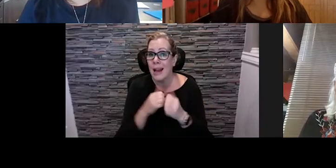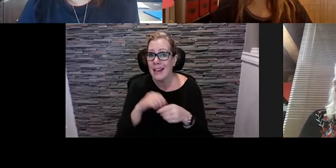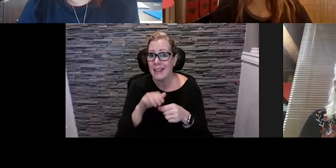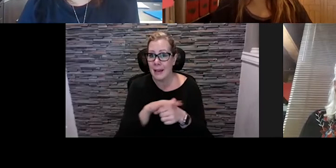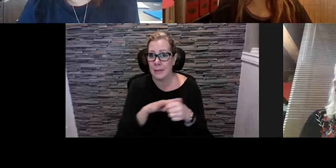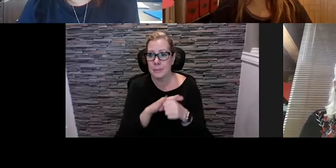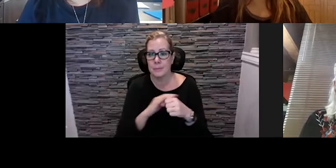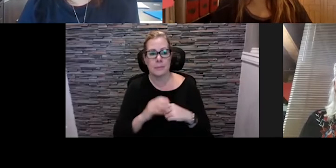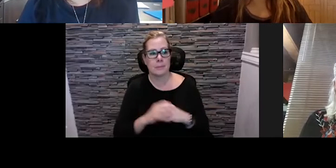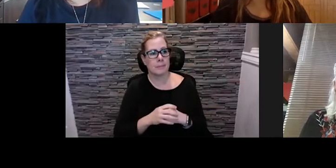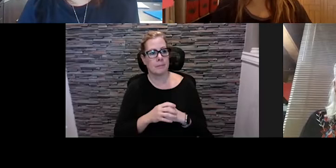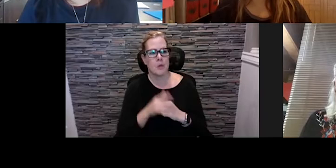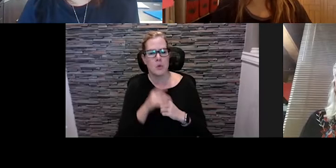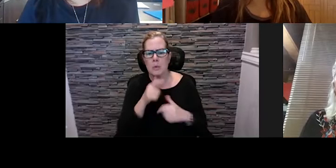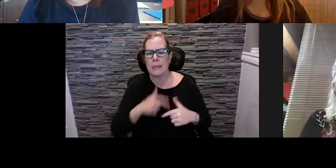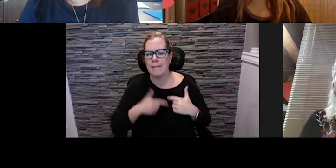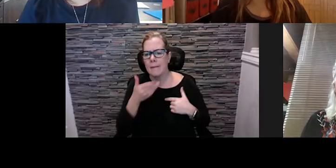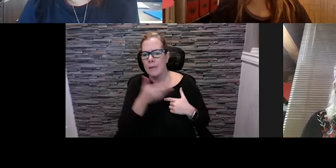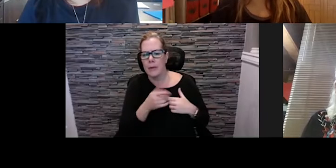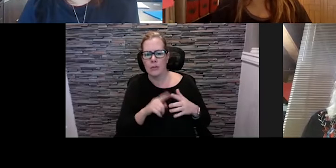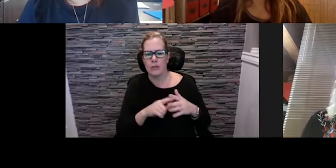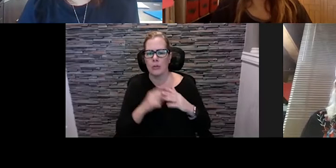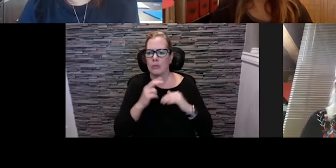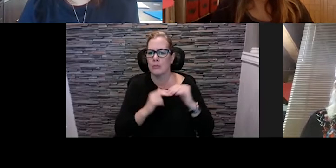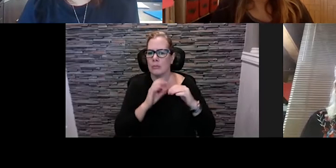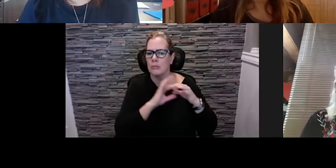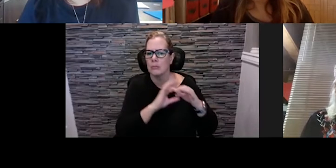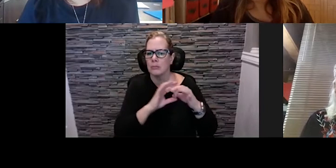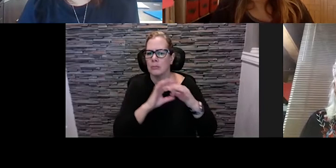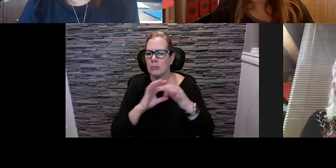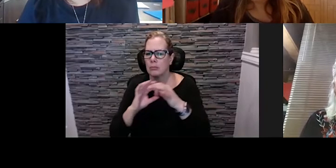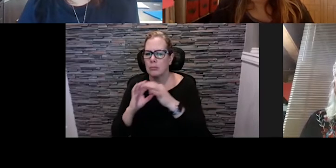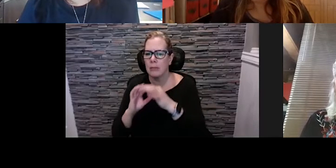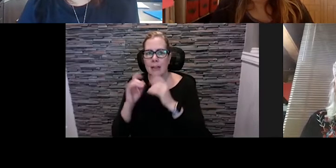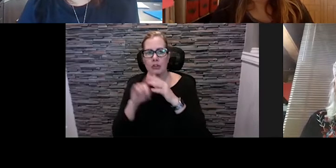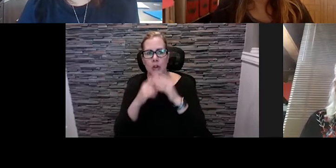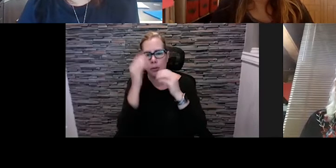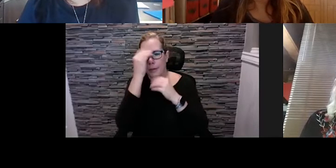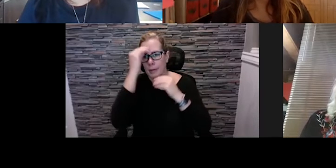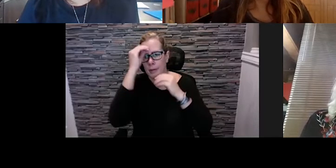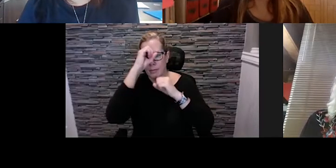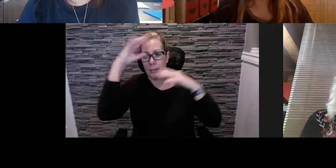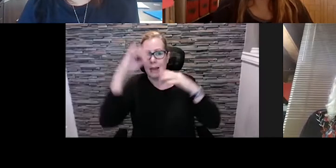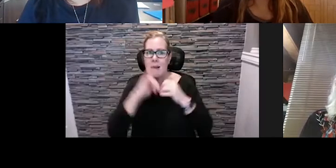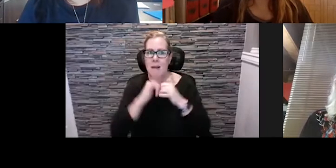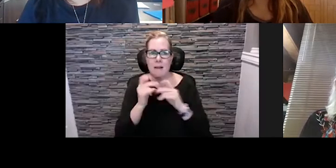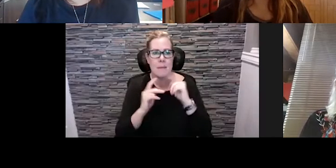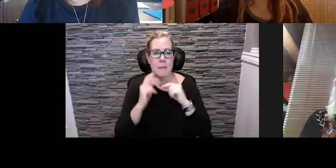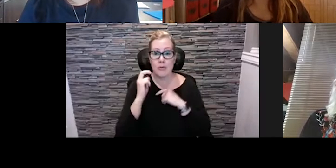that can start to build those relationships and start thinking about how people are traveling back and forth how they're getting there where they're parking.